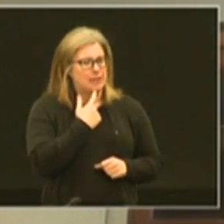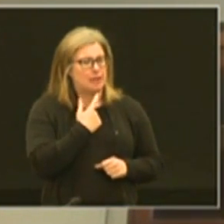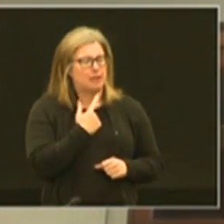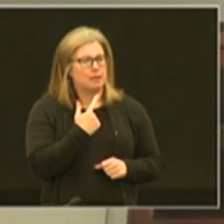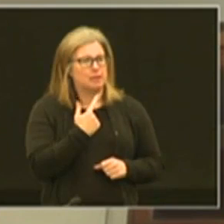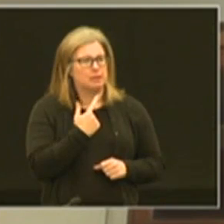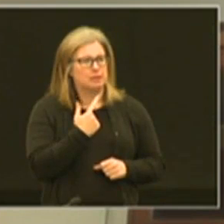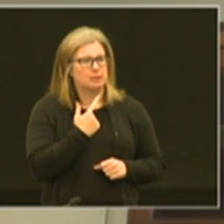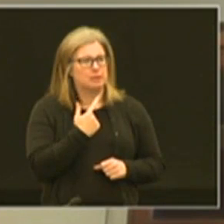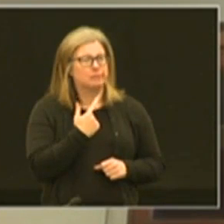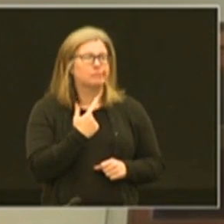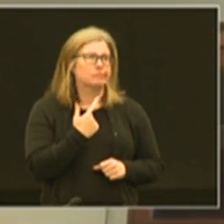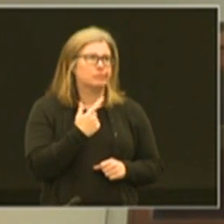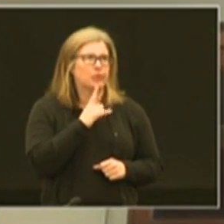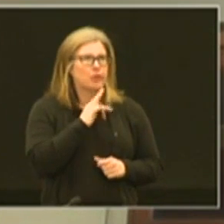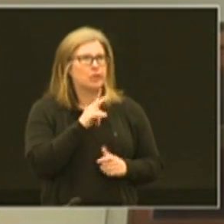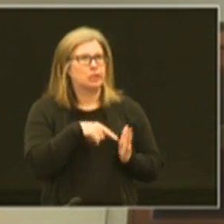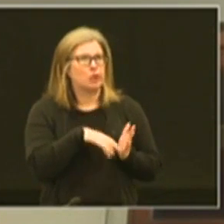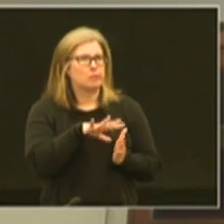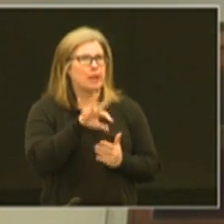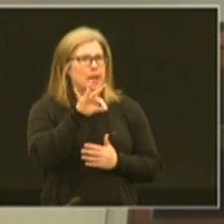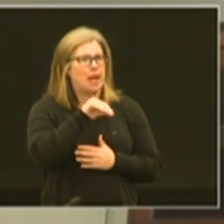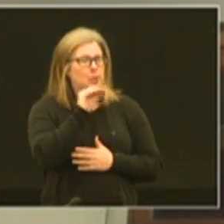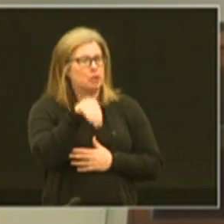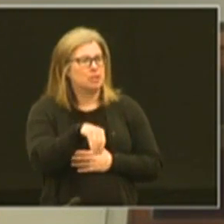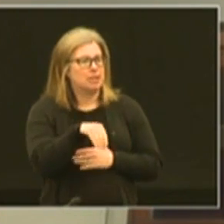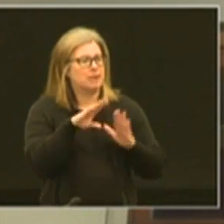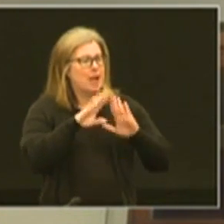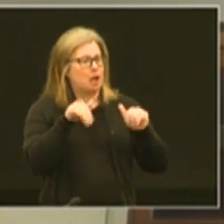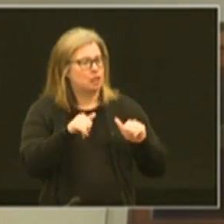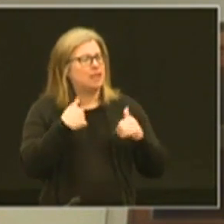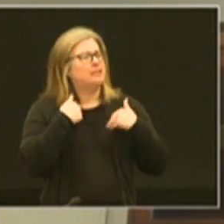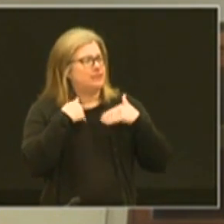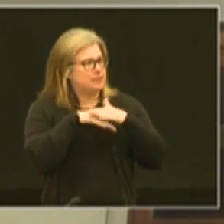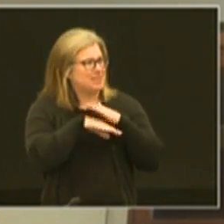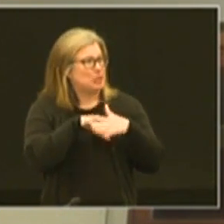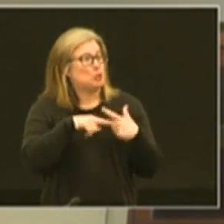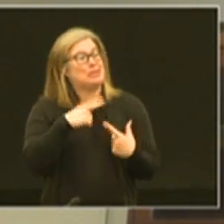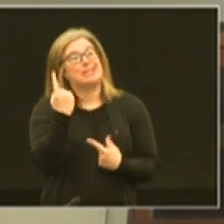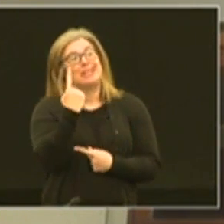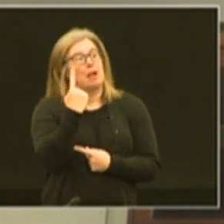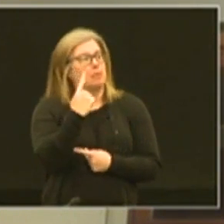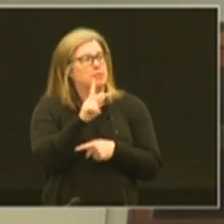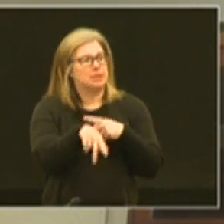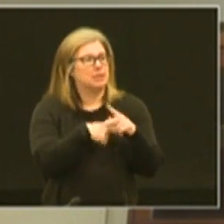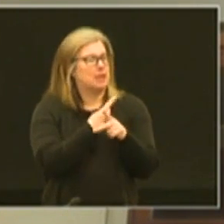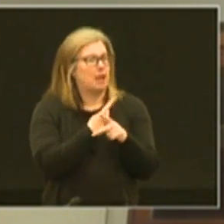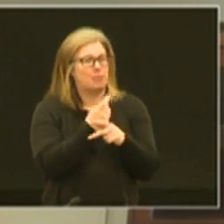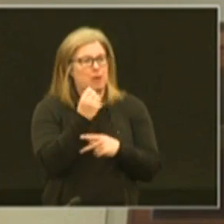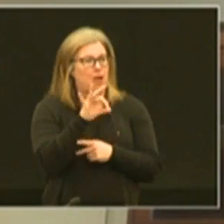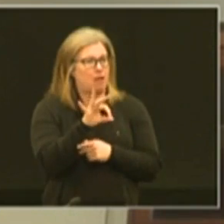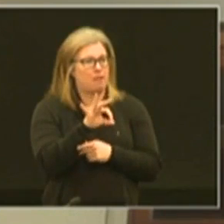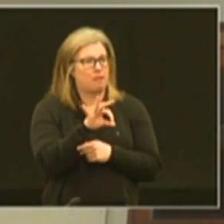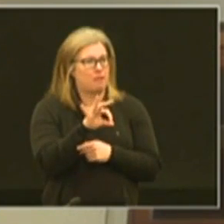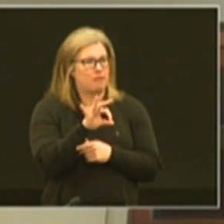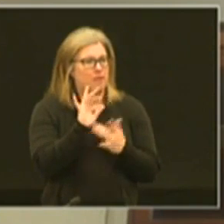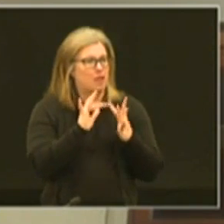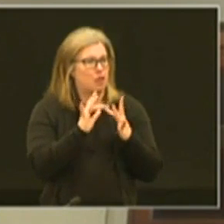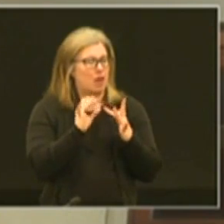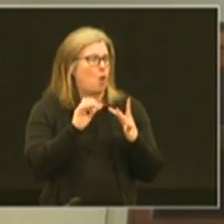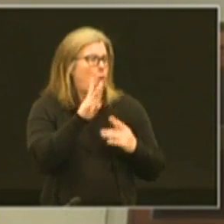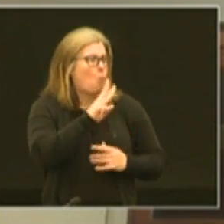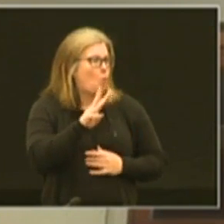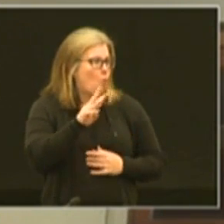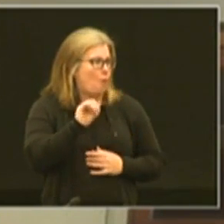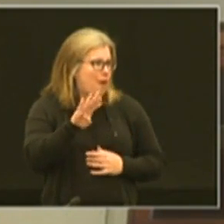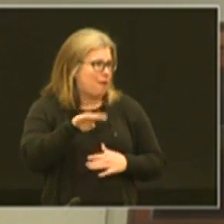that really it shows about 90 percent of households have access to some type of internet or